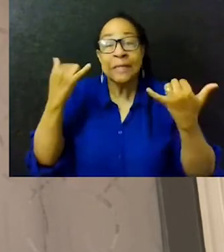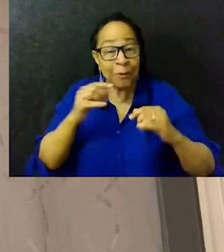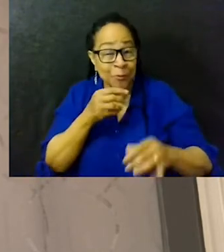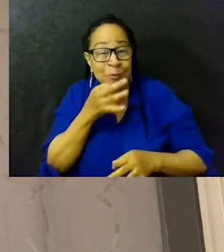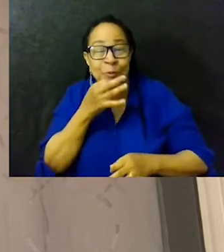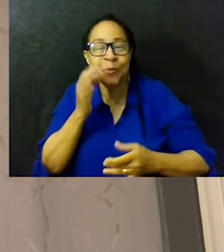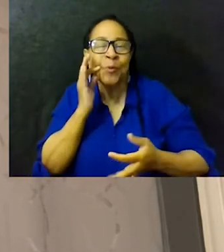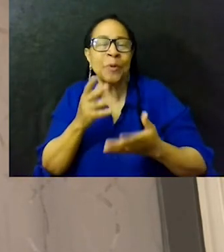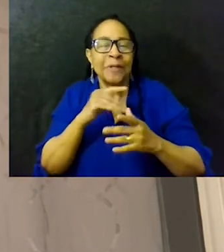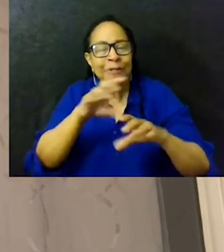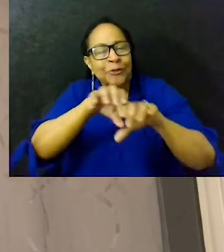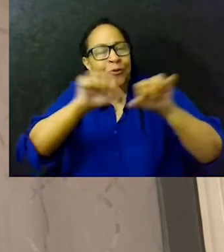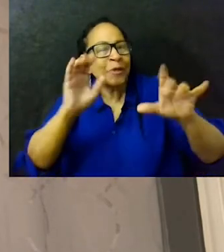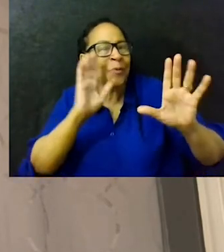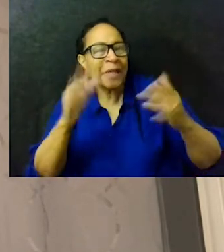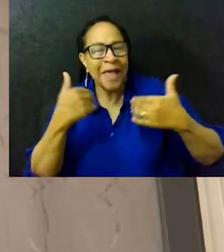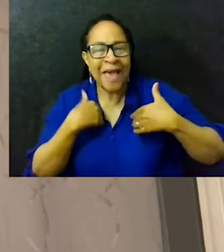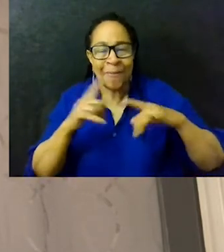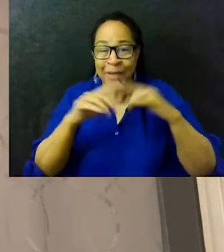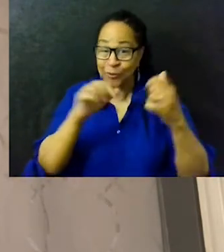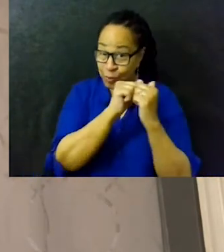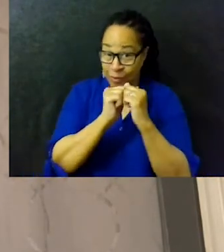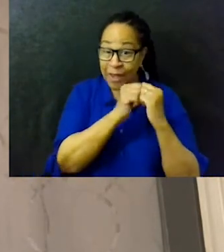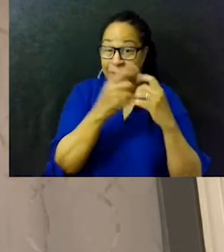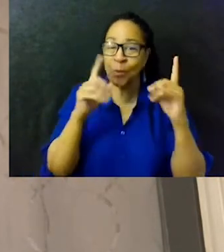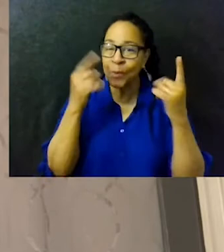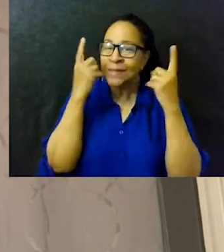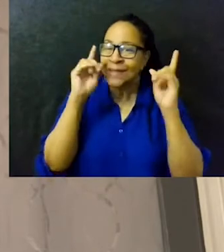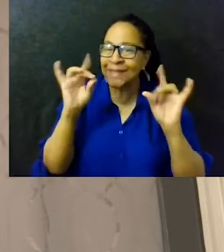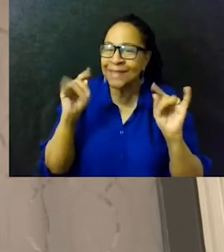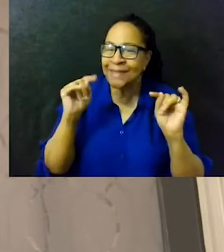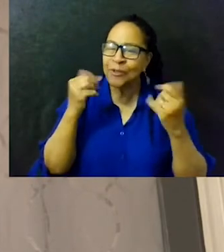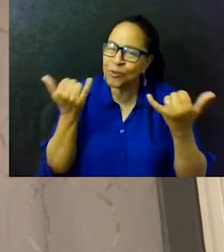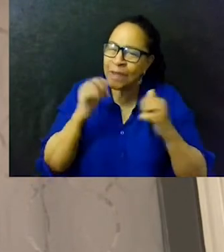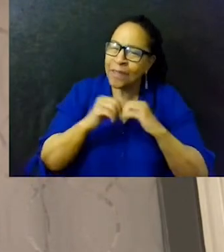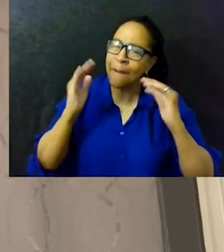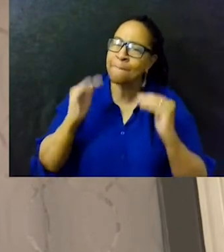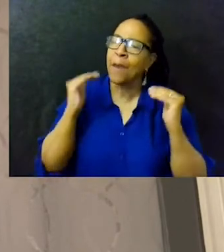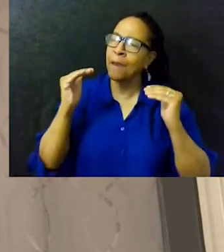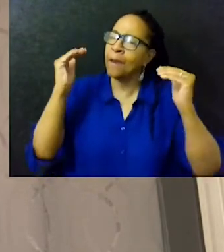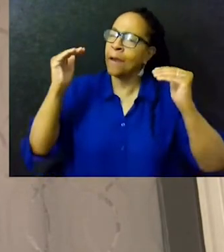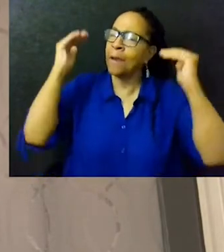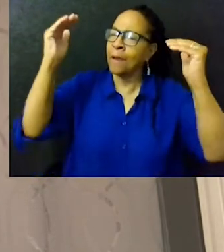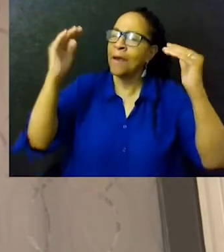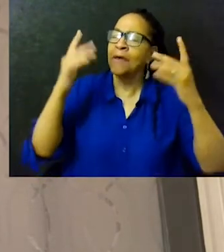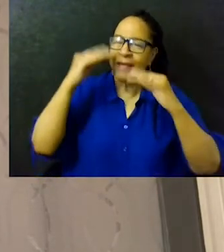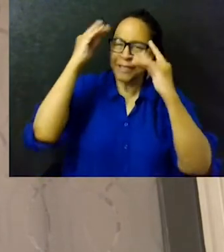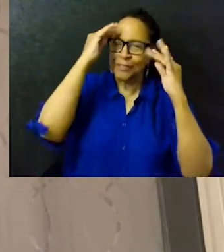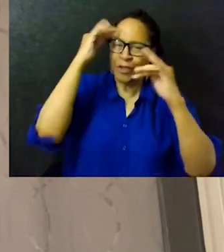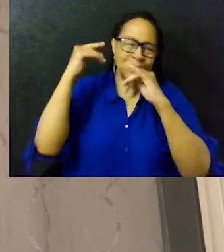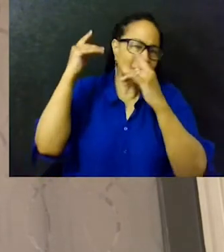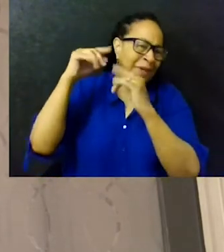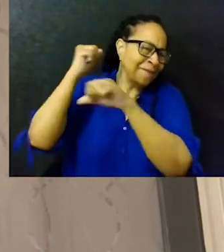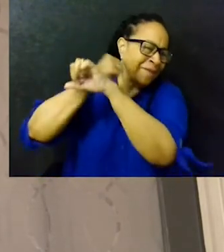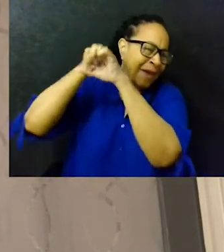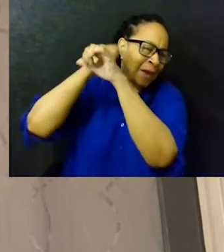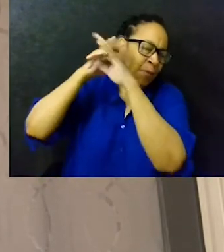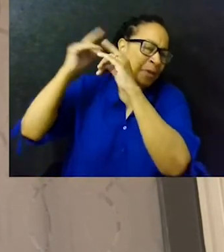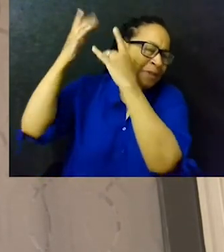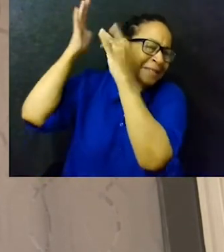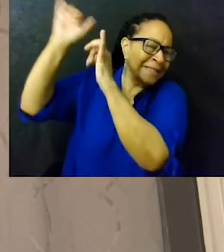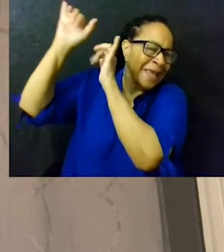we'll be on our way to getting our degree. But we did this together, you and me, and together we'll rise. These thoughts that we fight off will forever be in disguise.